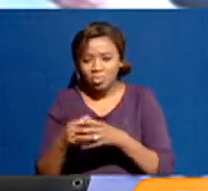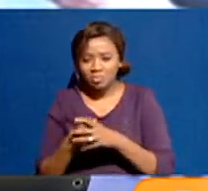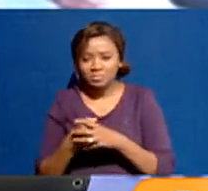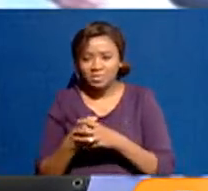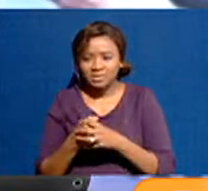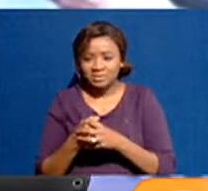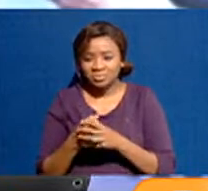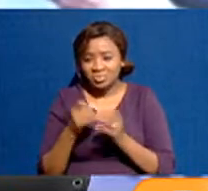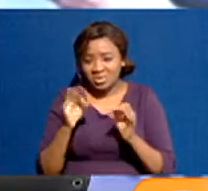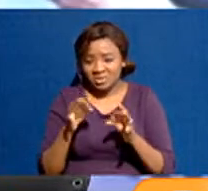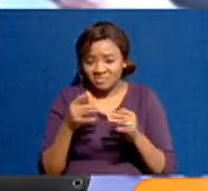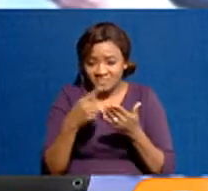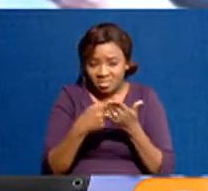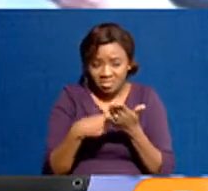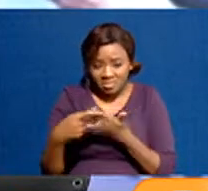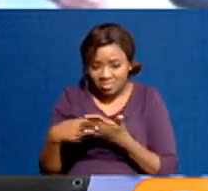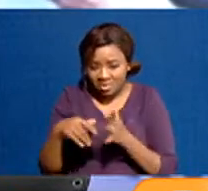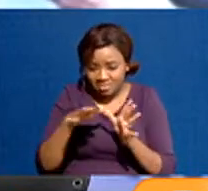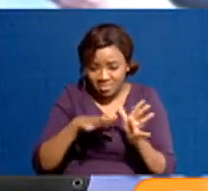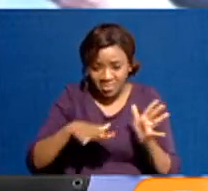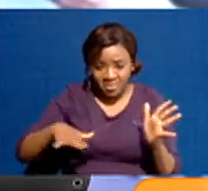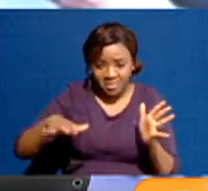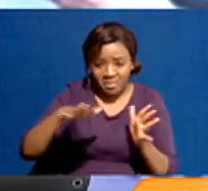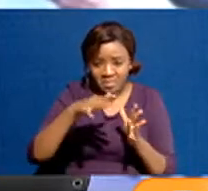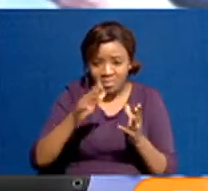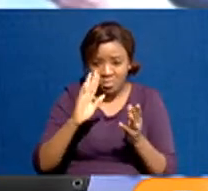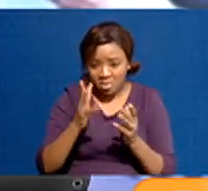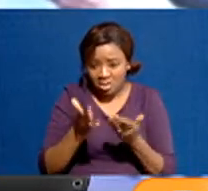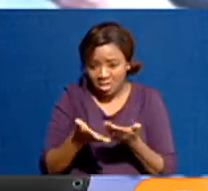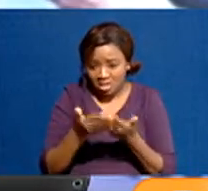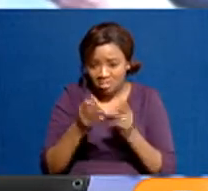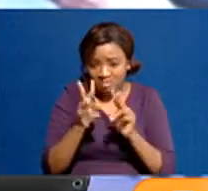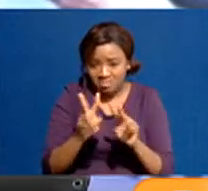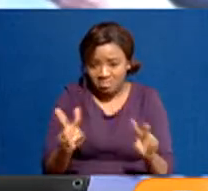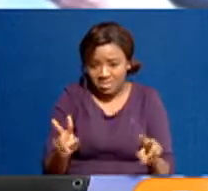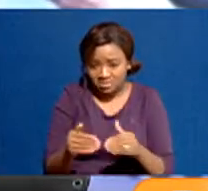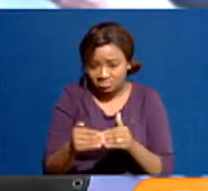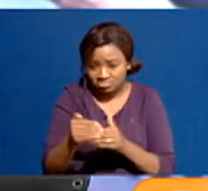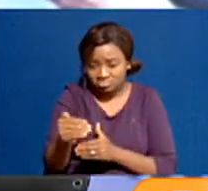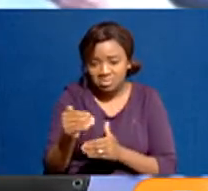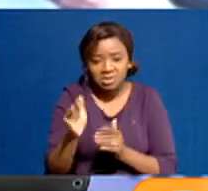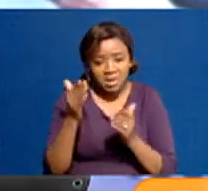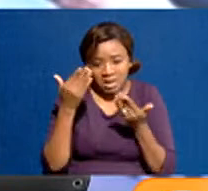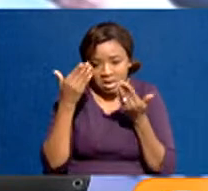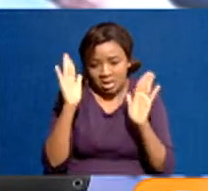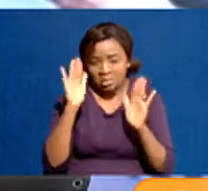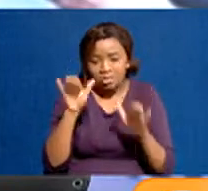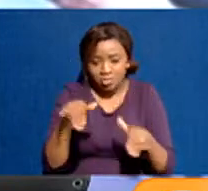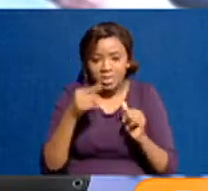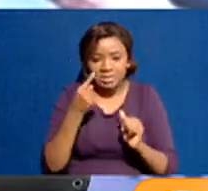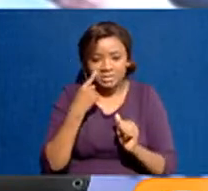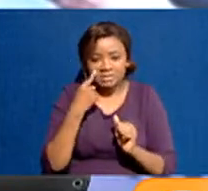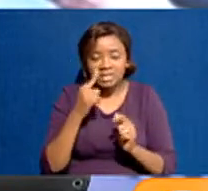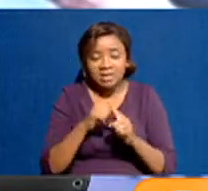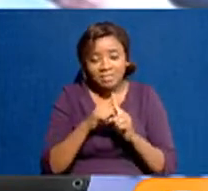yet to see. Now, having said that, the cost for our country is extremely high, Wahiga.